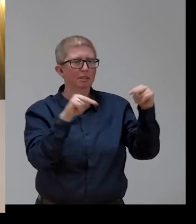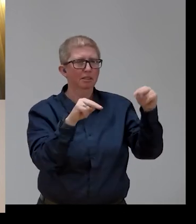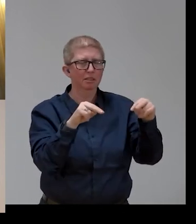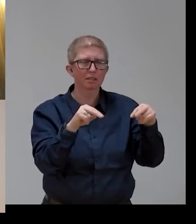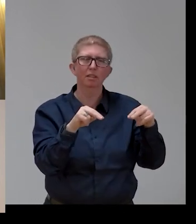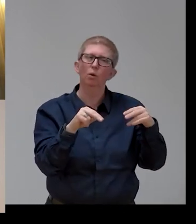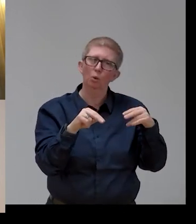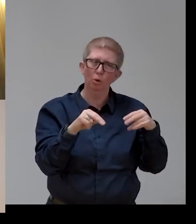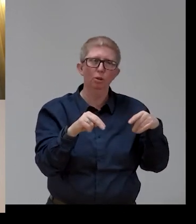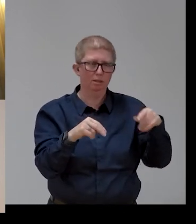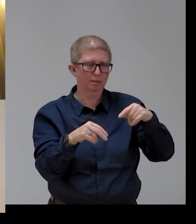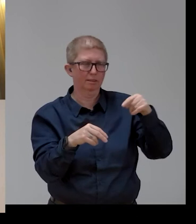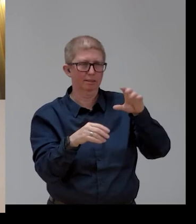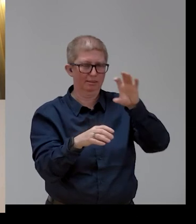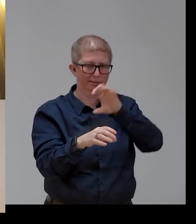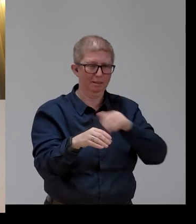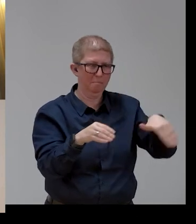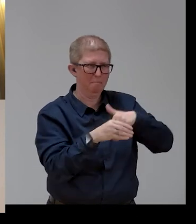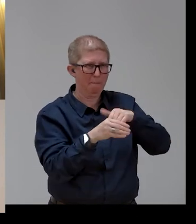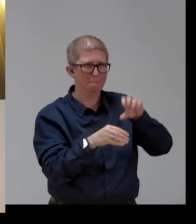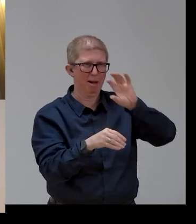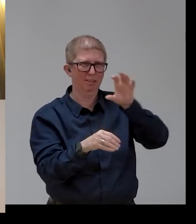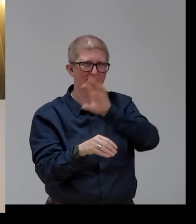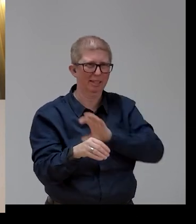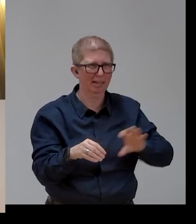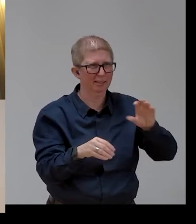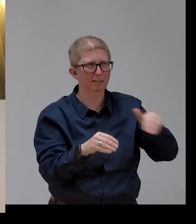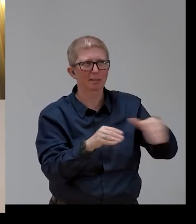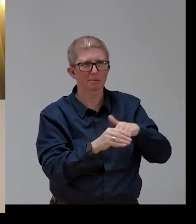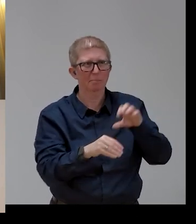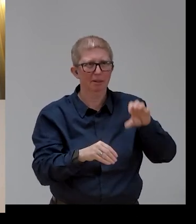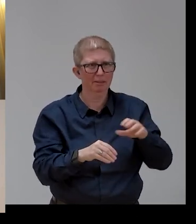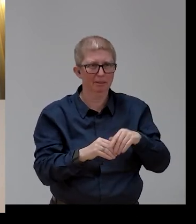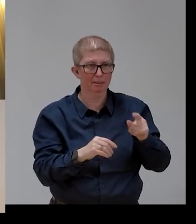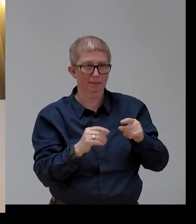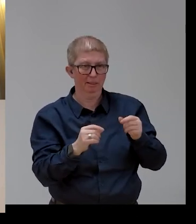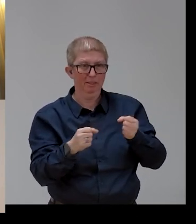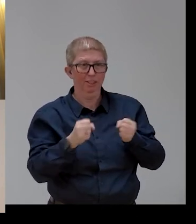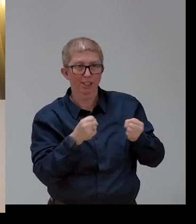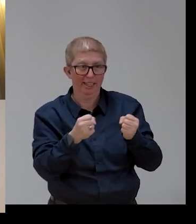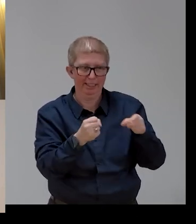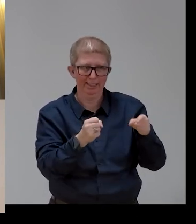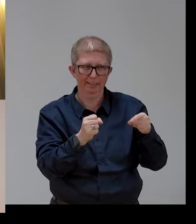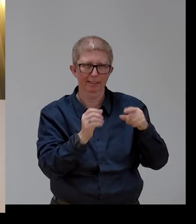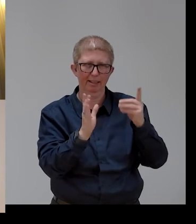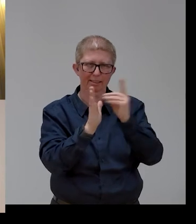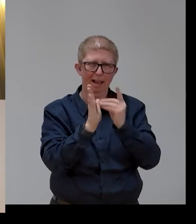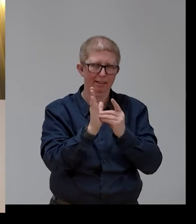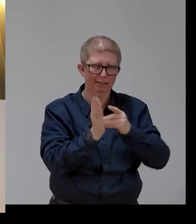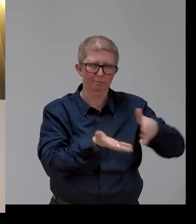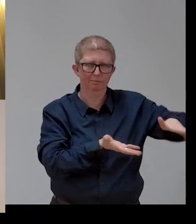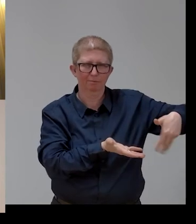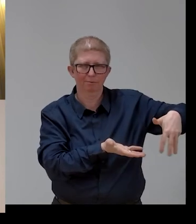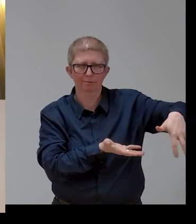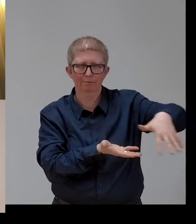through statistical data that has been collected by